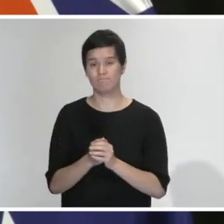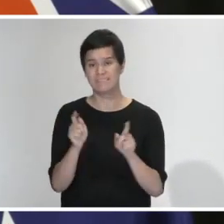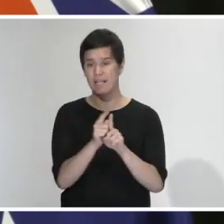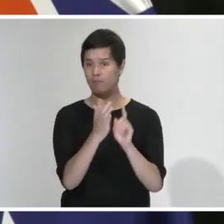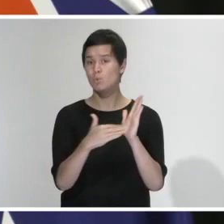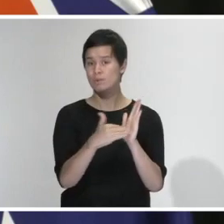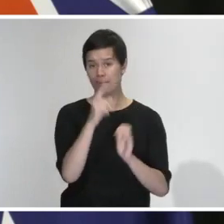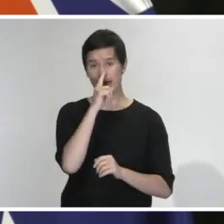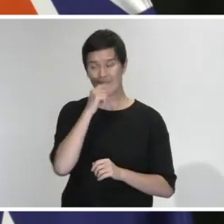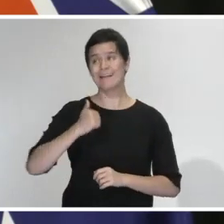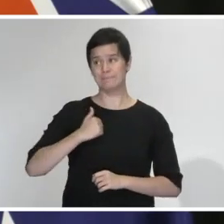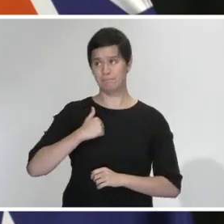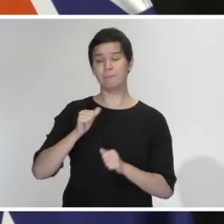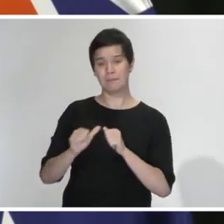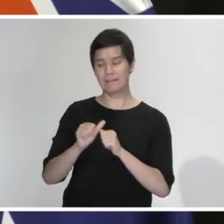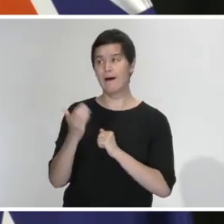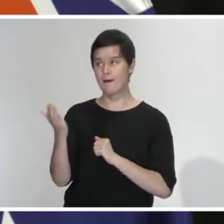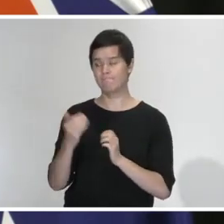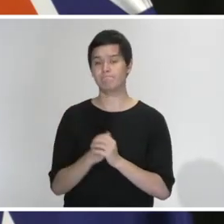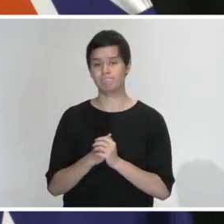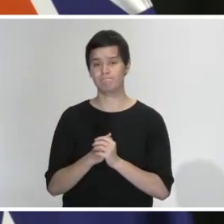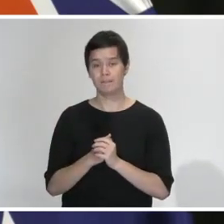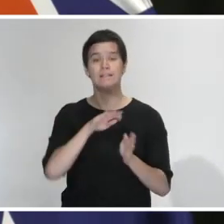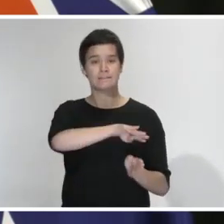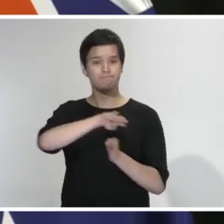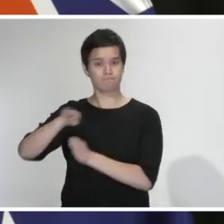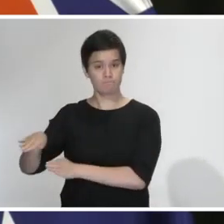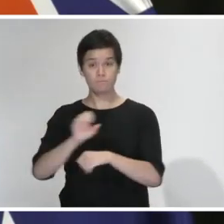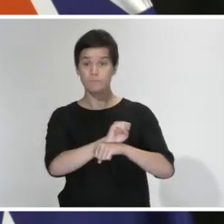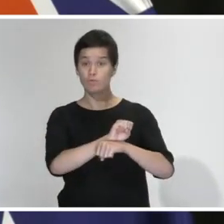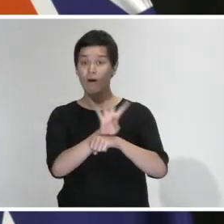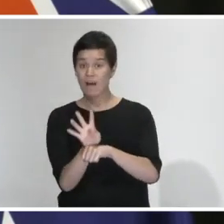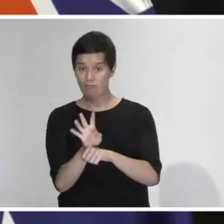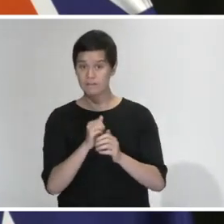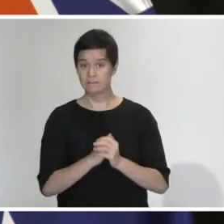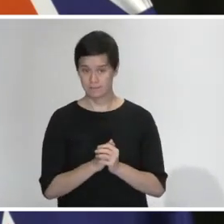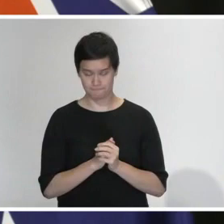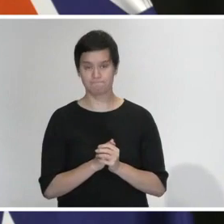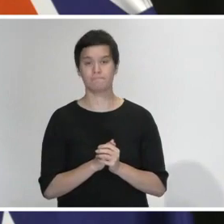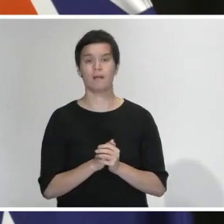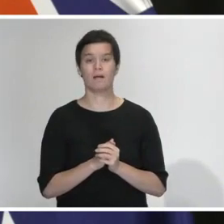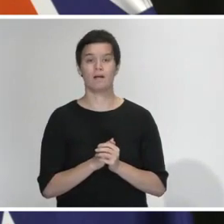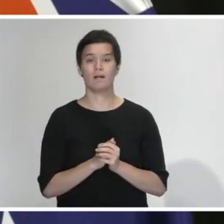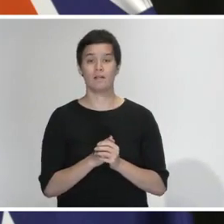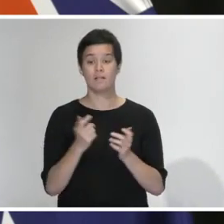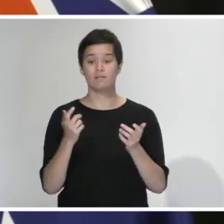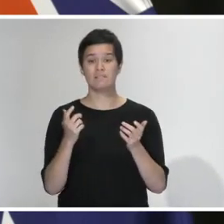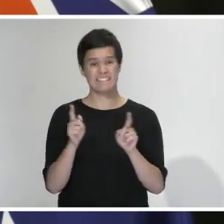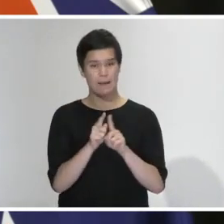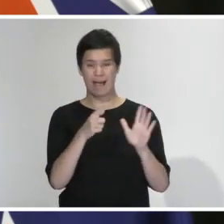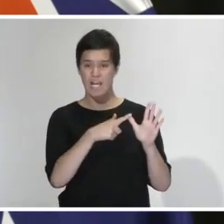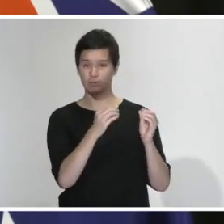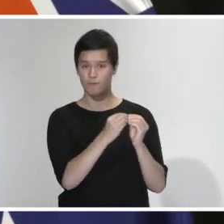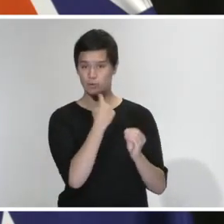On to COVID-19 related matters. I can also report that we do as the Director General of Health says continue to ramp up our